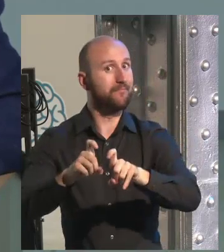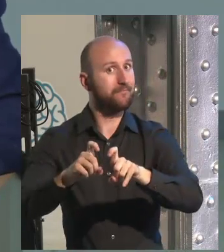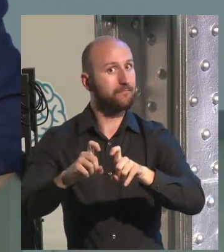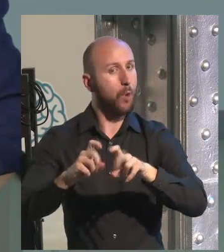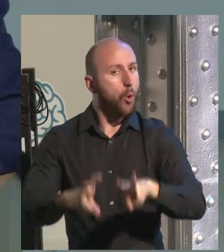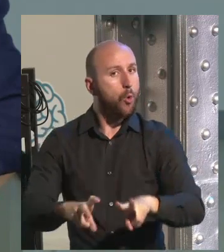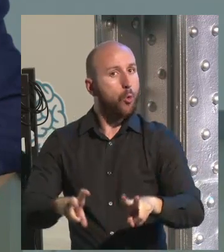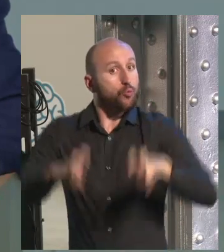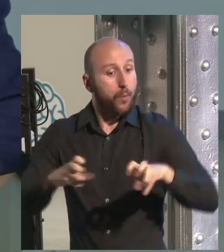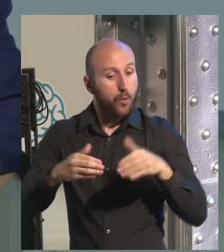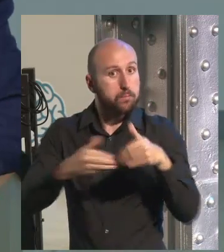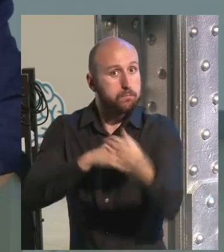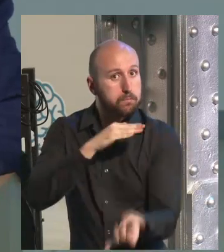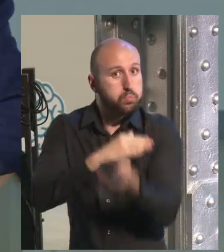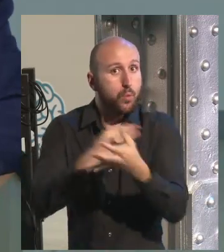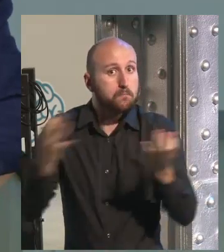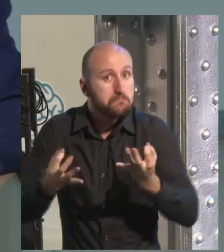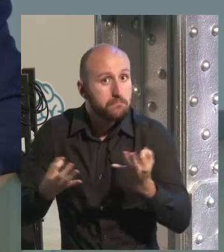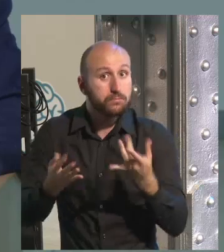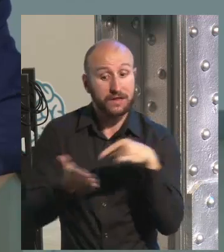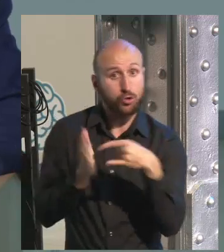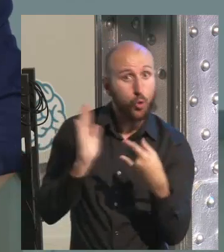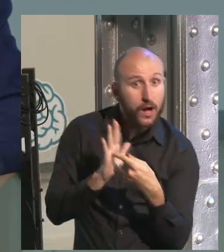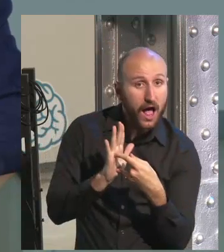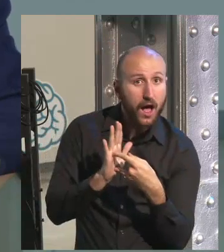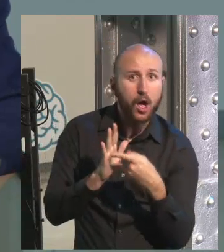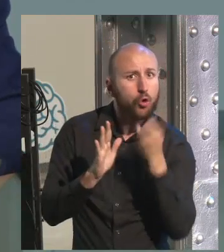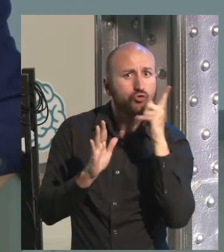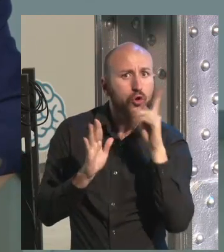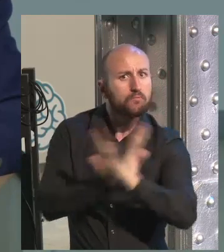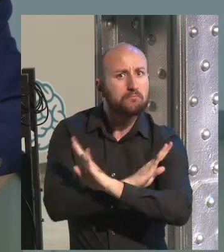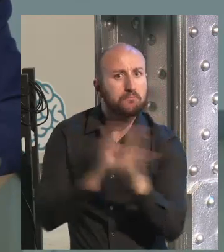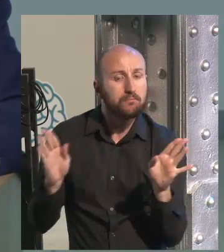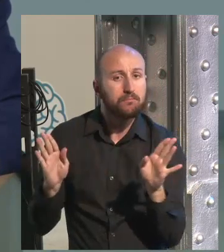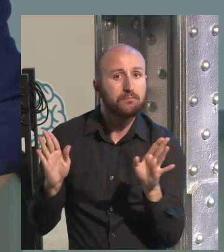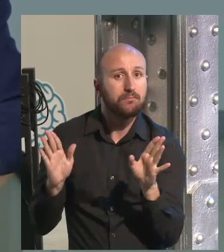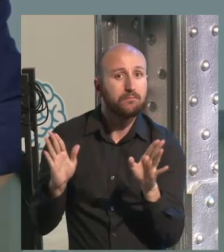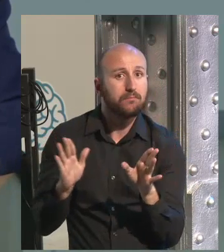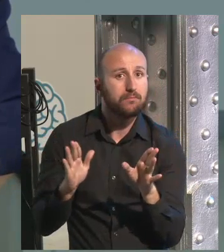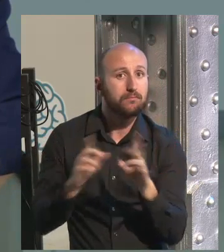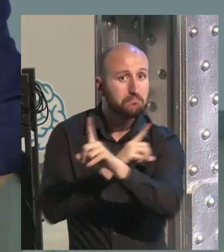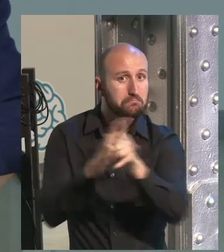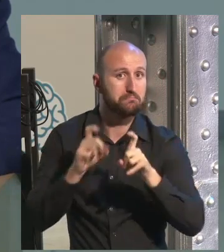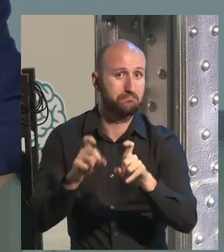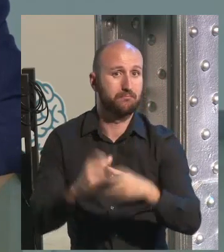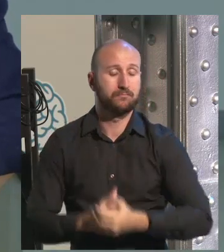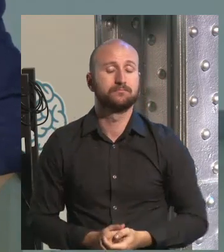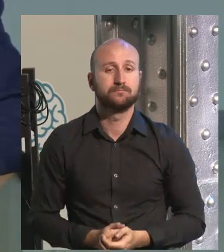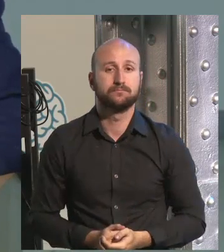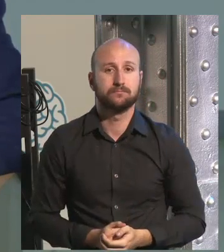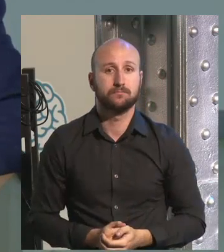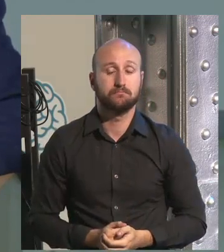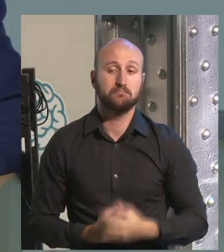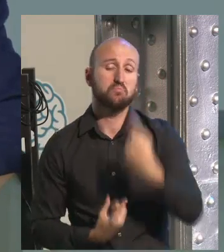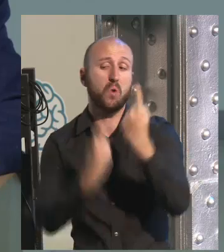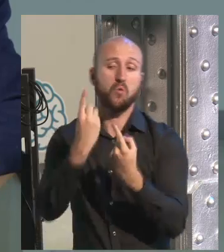is waiting for us? What is the new thing that is going to happen? Only technology? Is it only